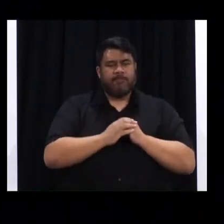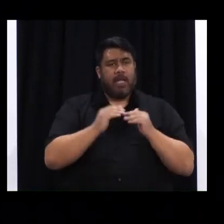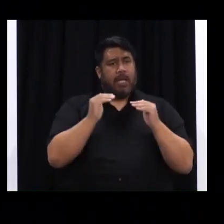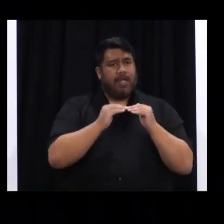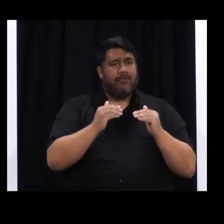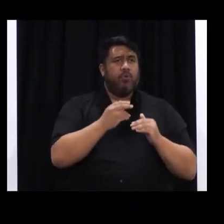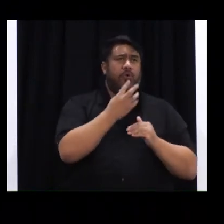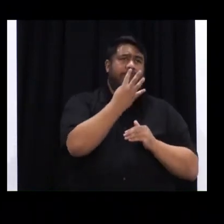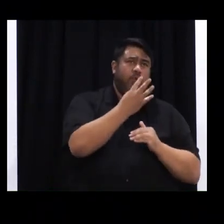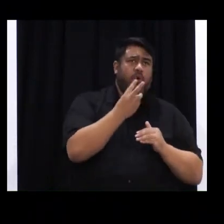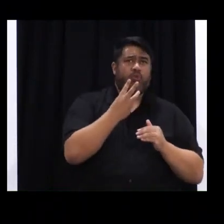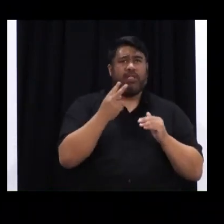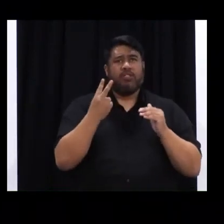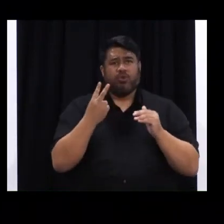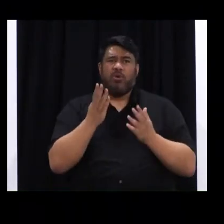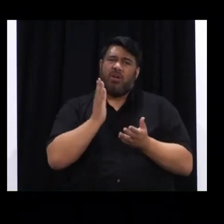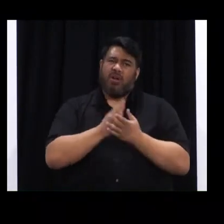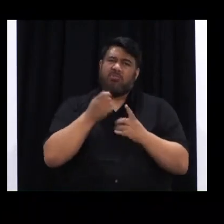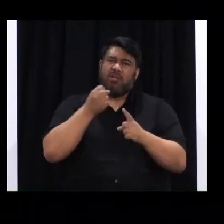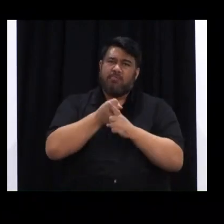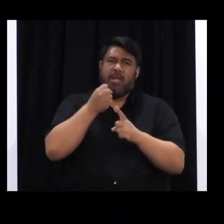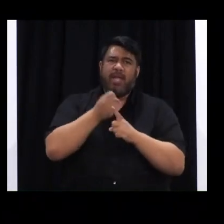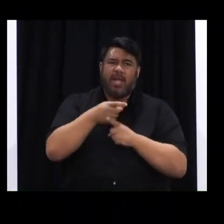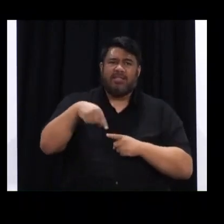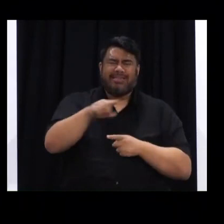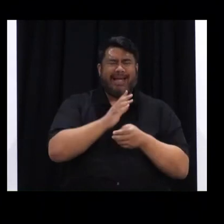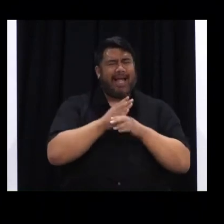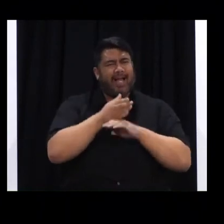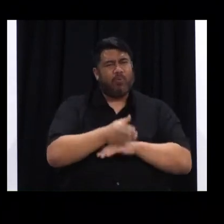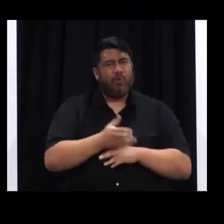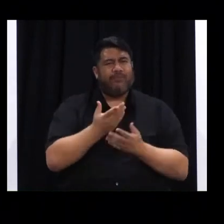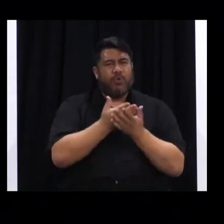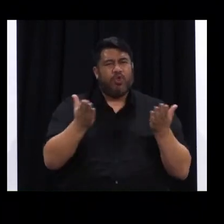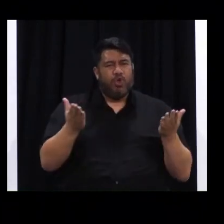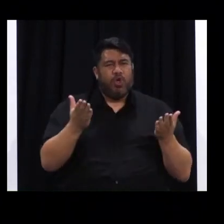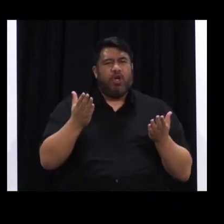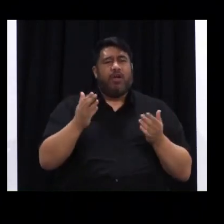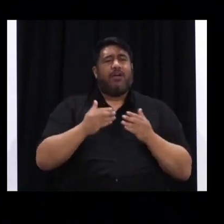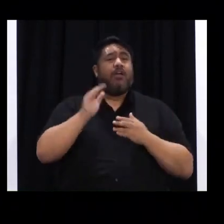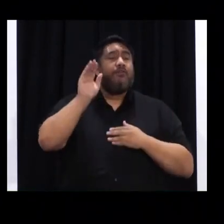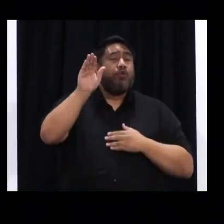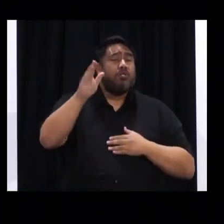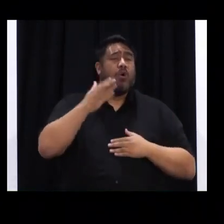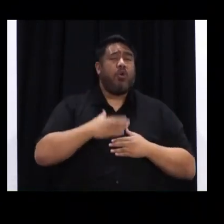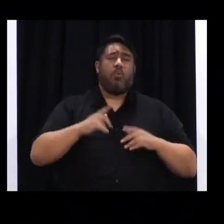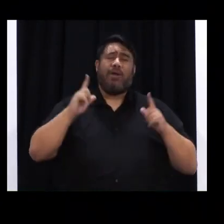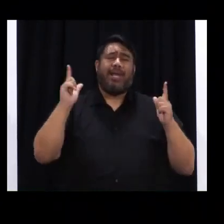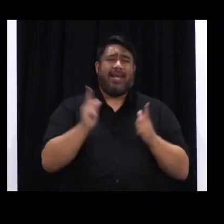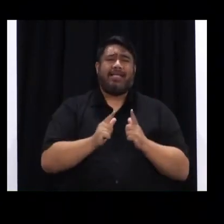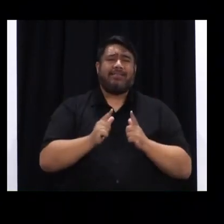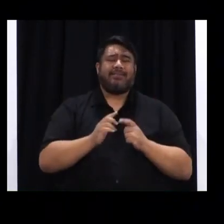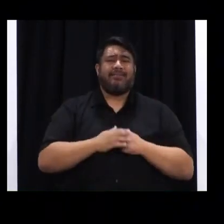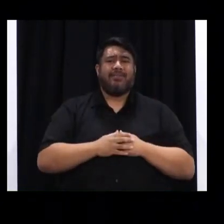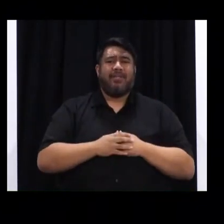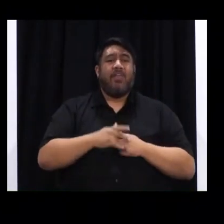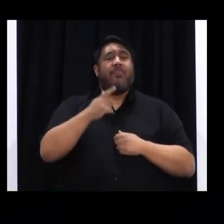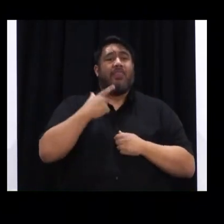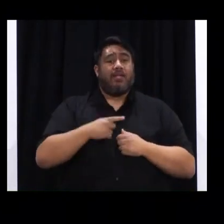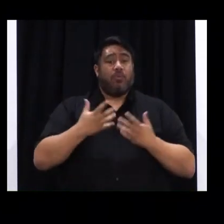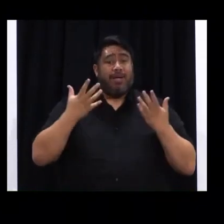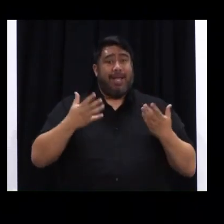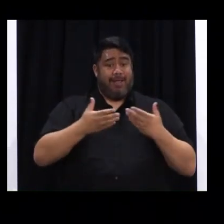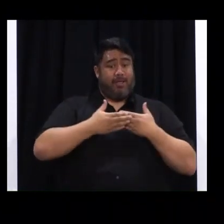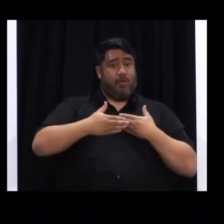work, and I know we all want to avoid them in the future. And that's why we need everyone who can be to be vaccinated.